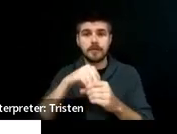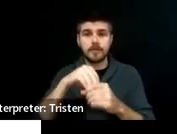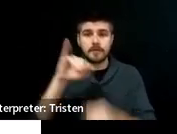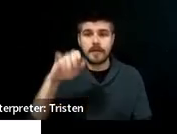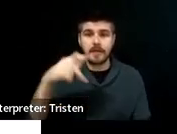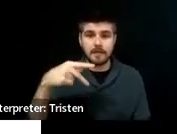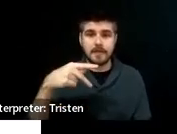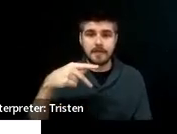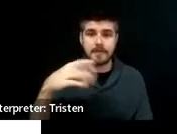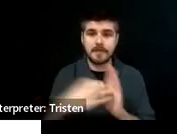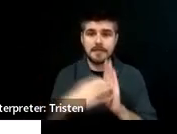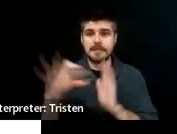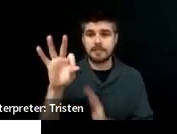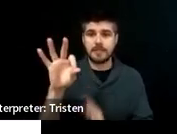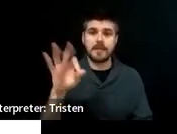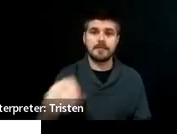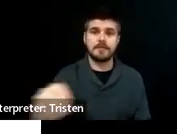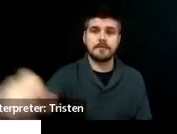Section 9 of her IEP.